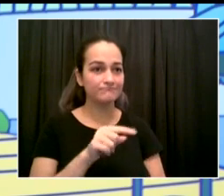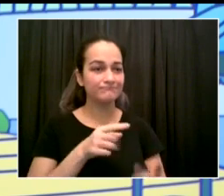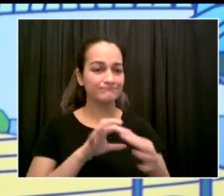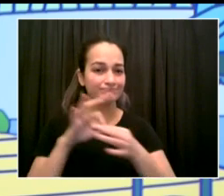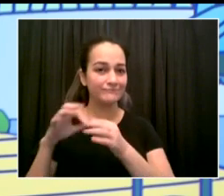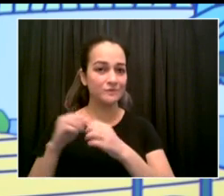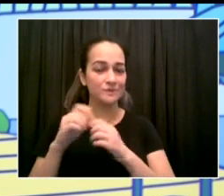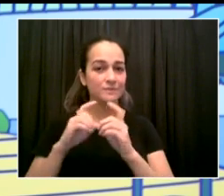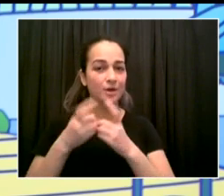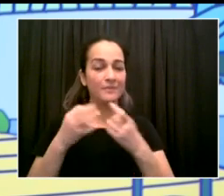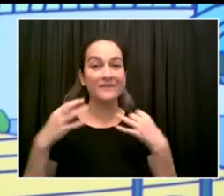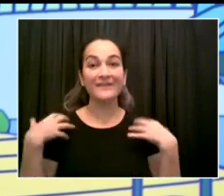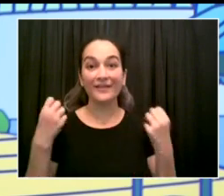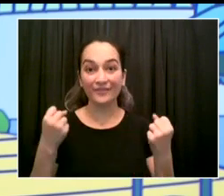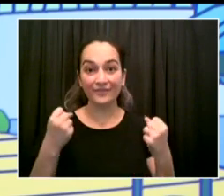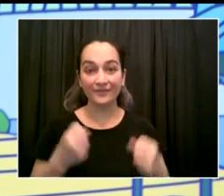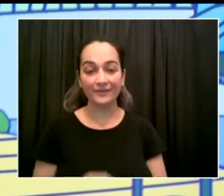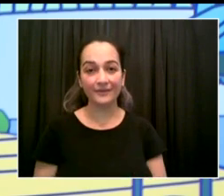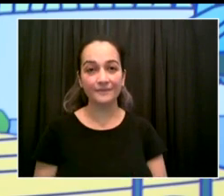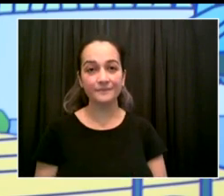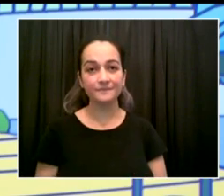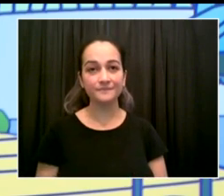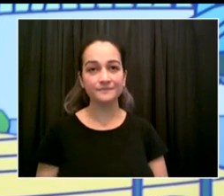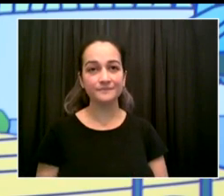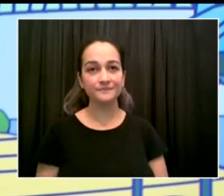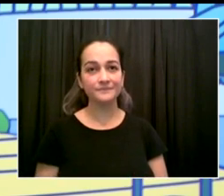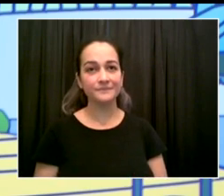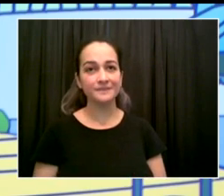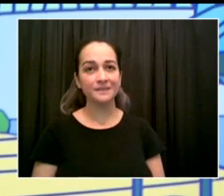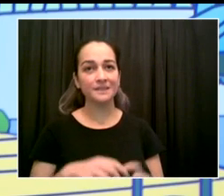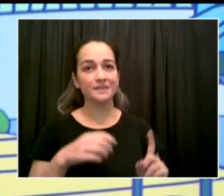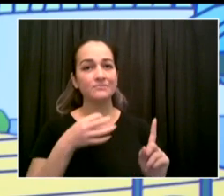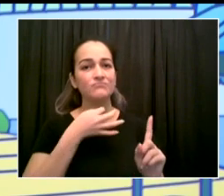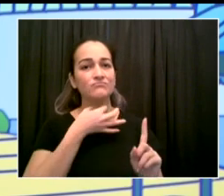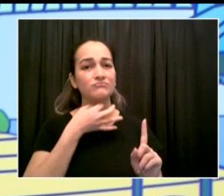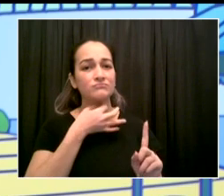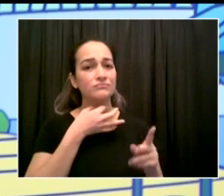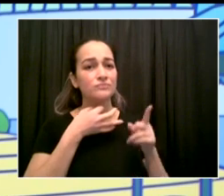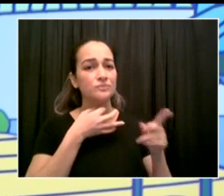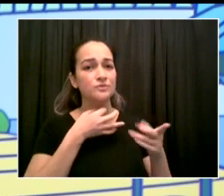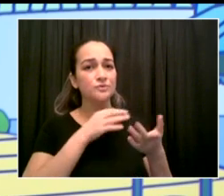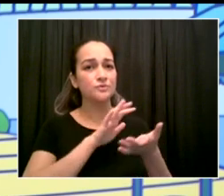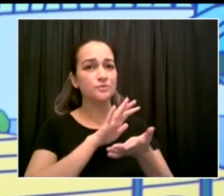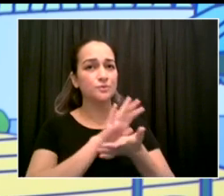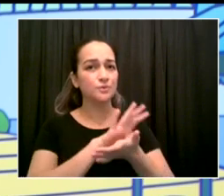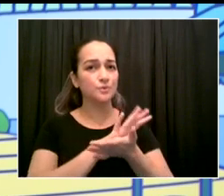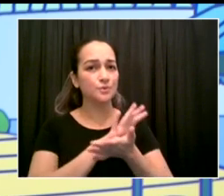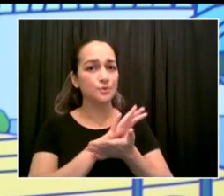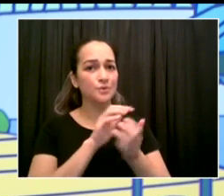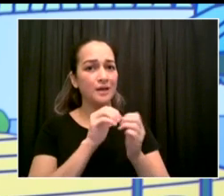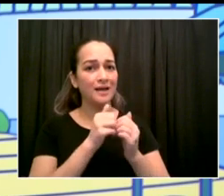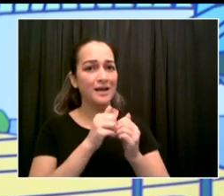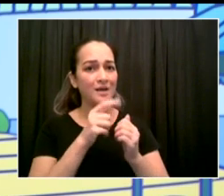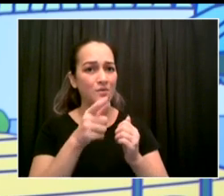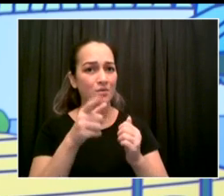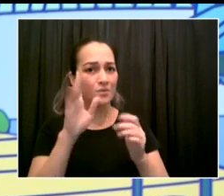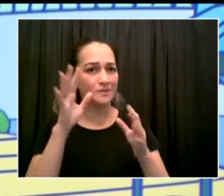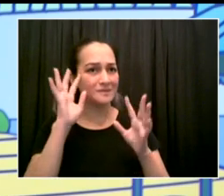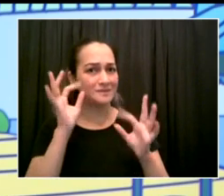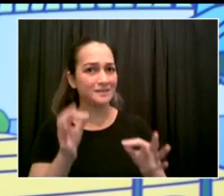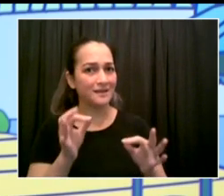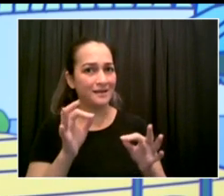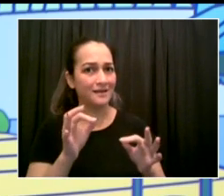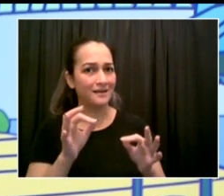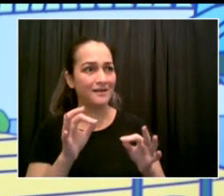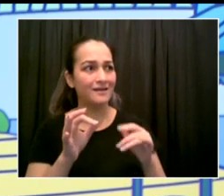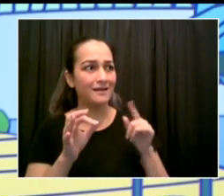It's going to be based on the specifics of each situation, Paul. What we saw last year in a very